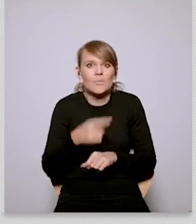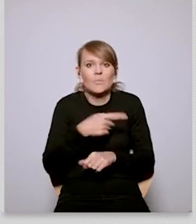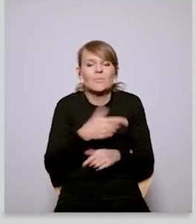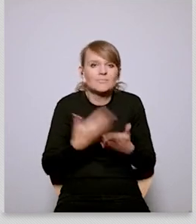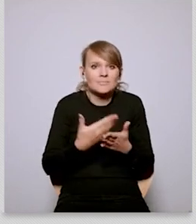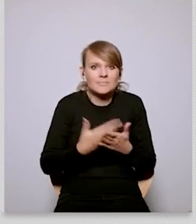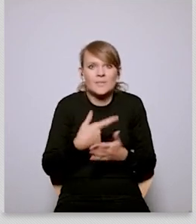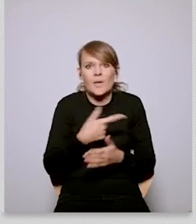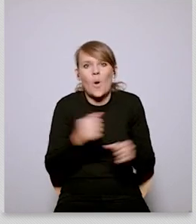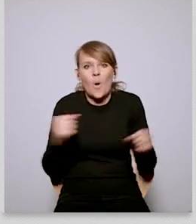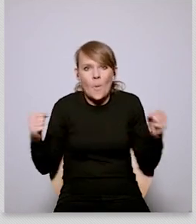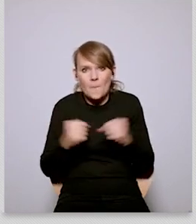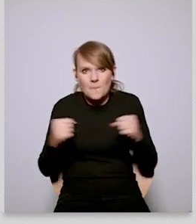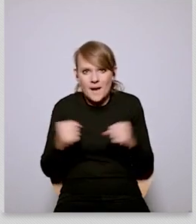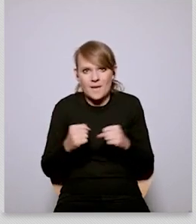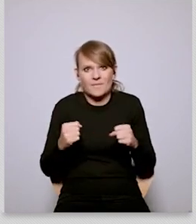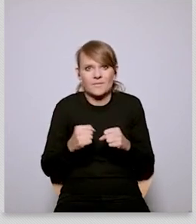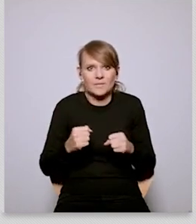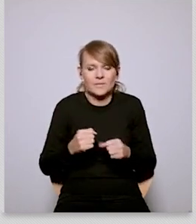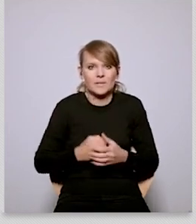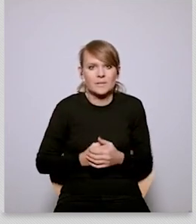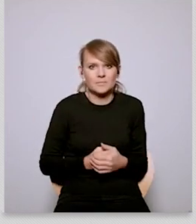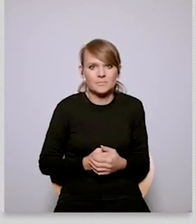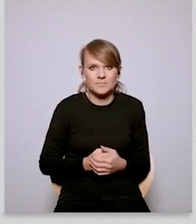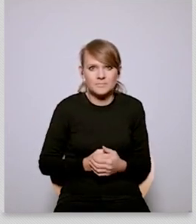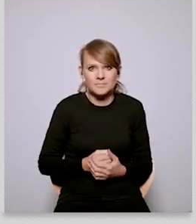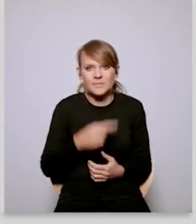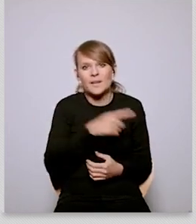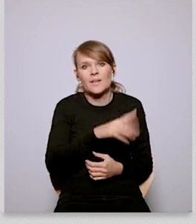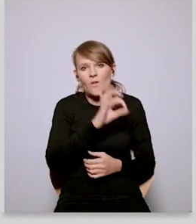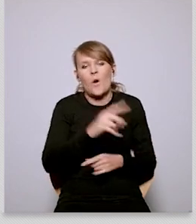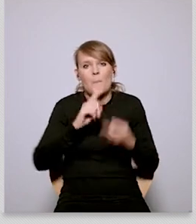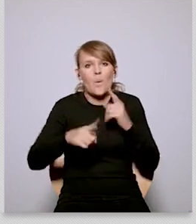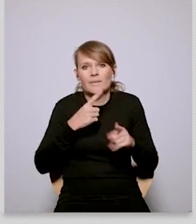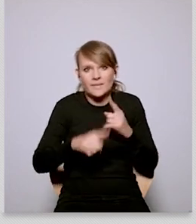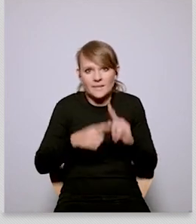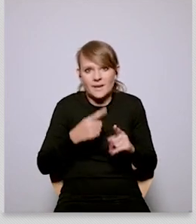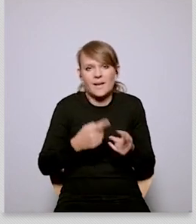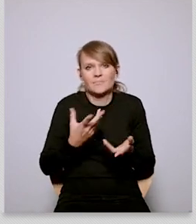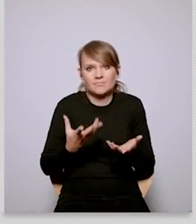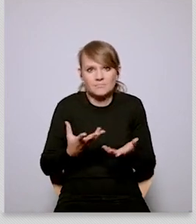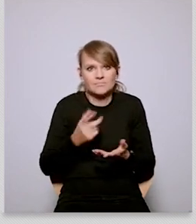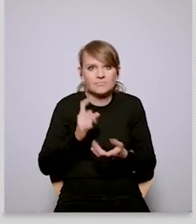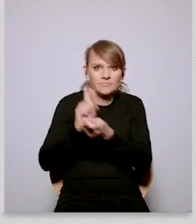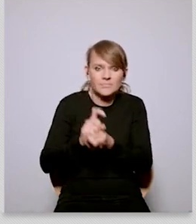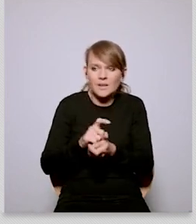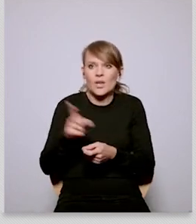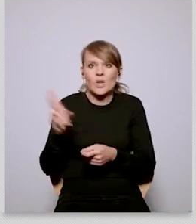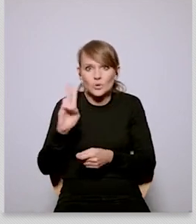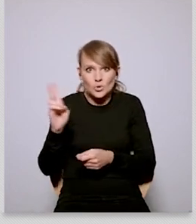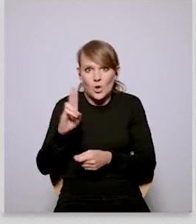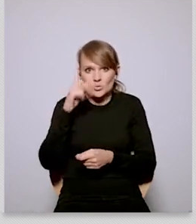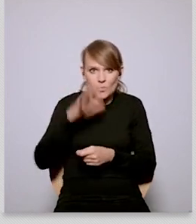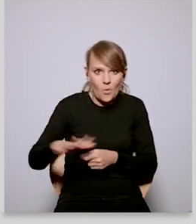security in this pandemic situation because the politics of of our government